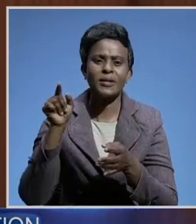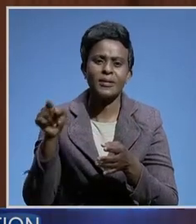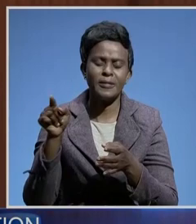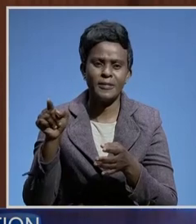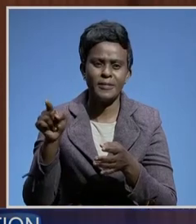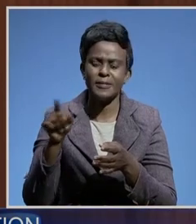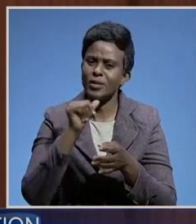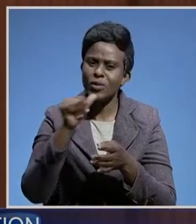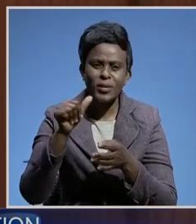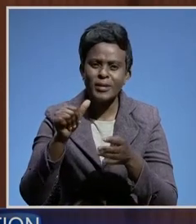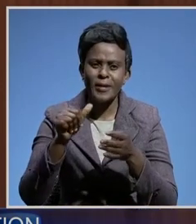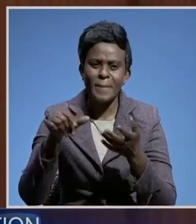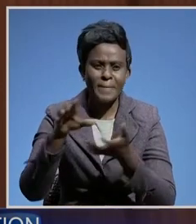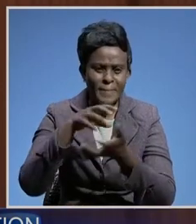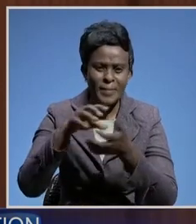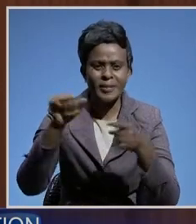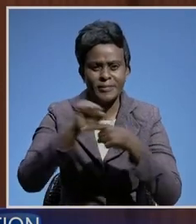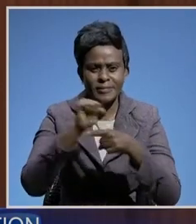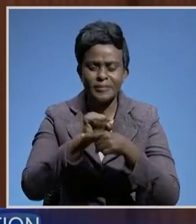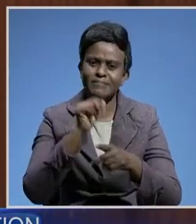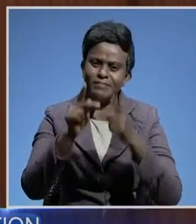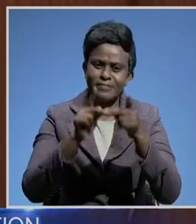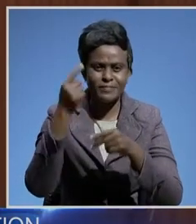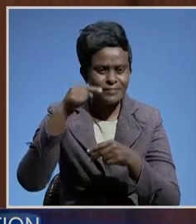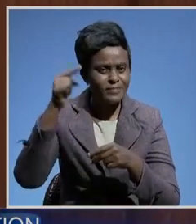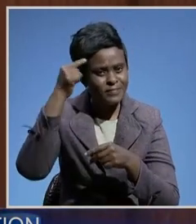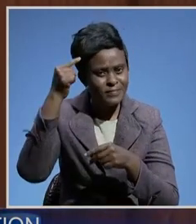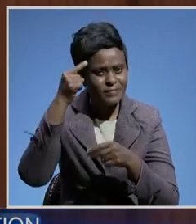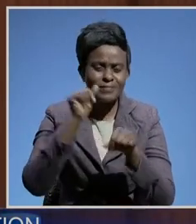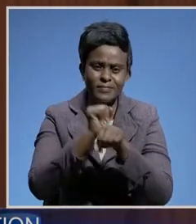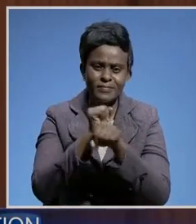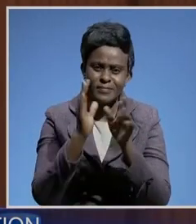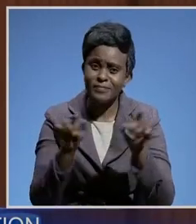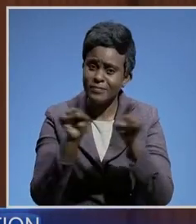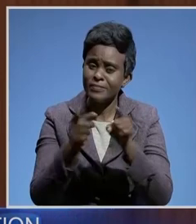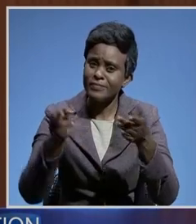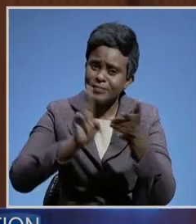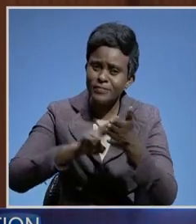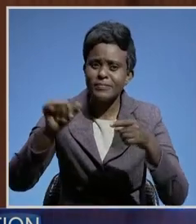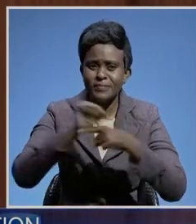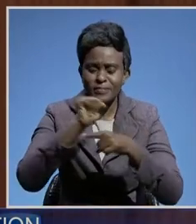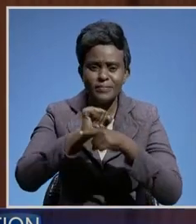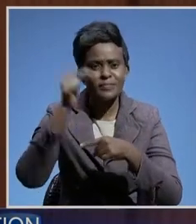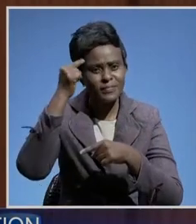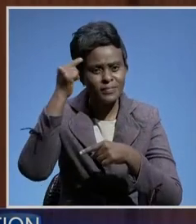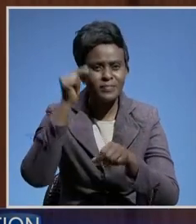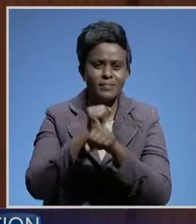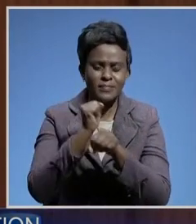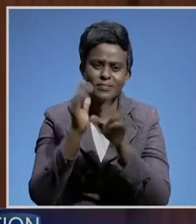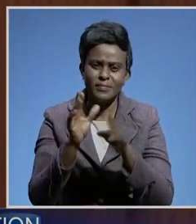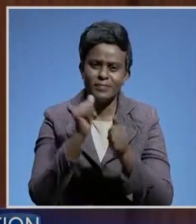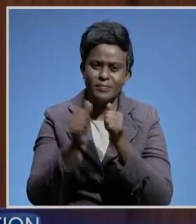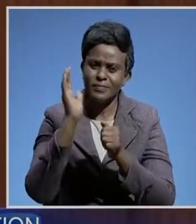training process for civil service, to train and retrain our civil service, something I think many